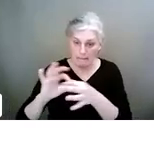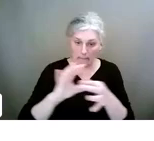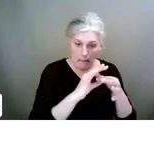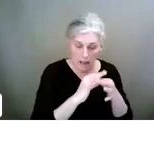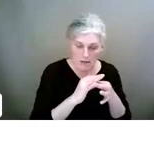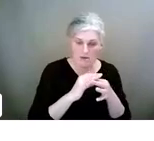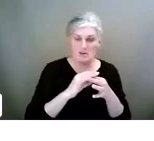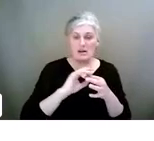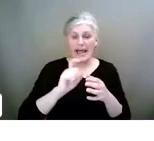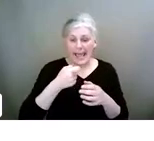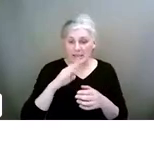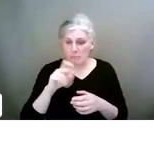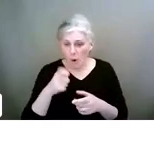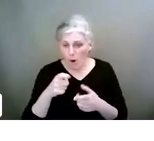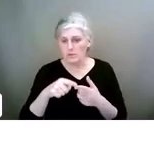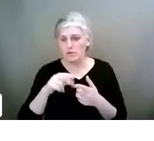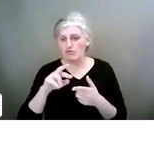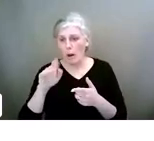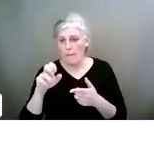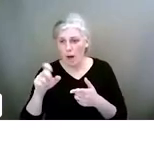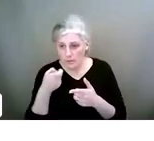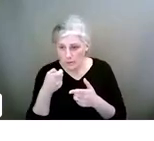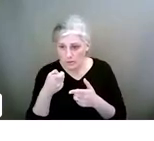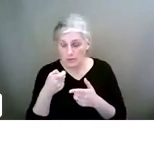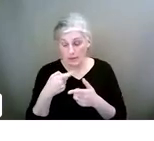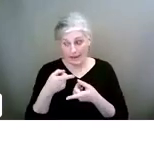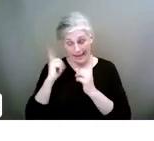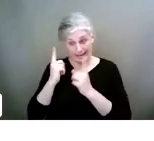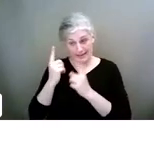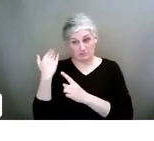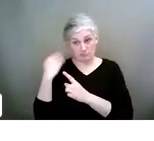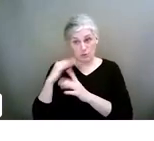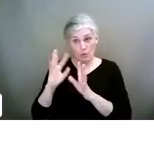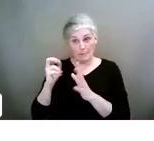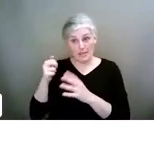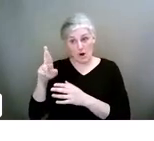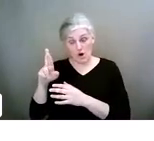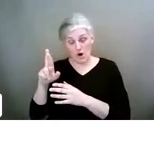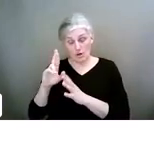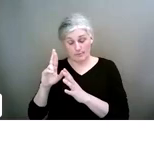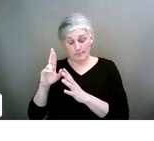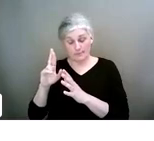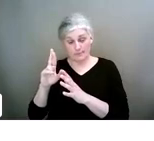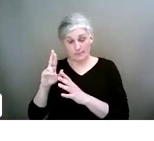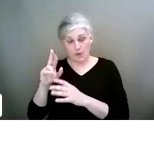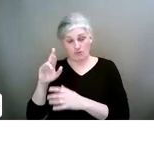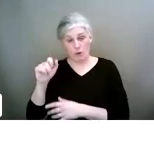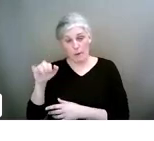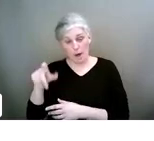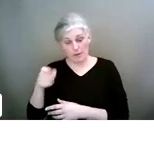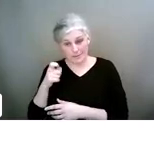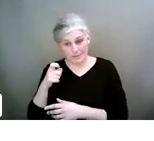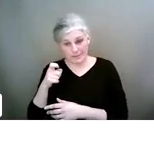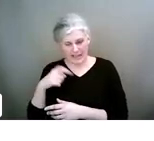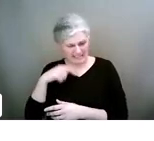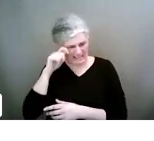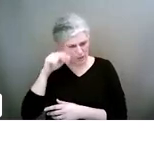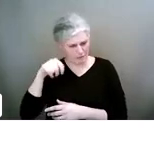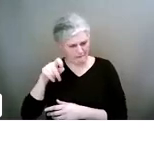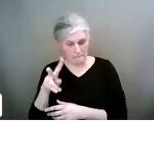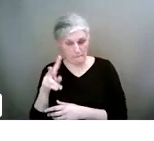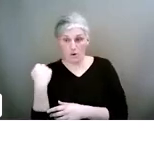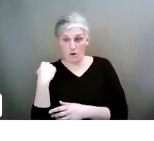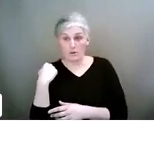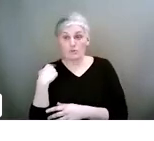Roblox or whatever. And I did a Roblox webinar last year in I think it was November and the